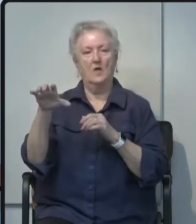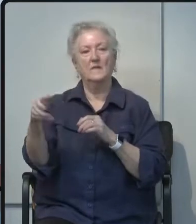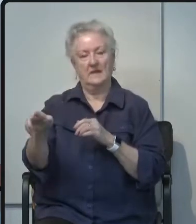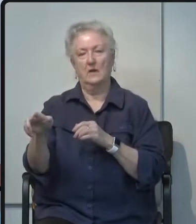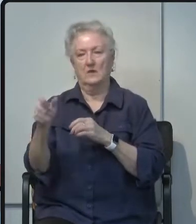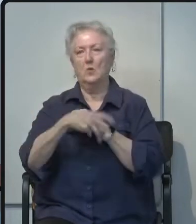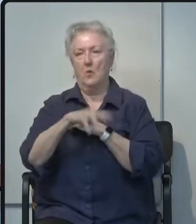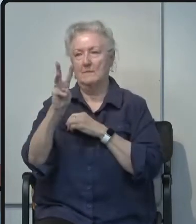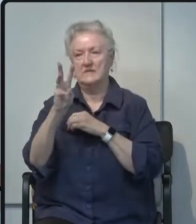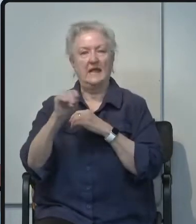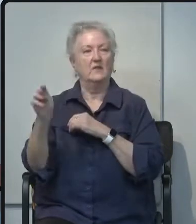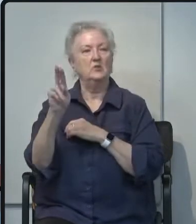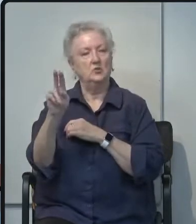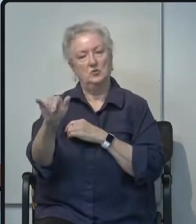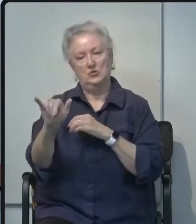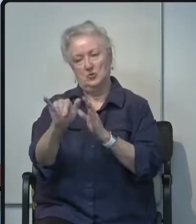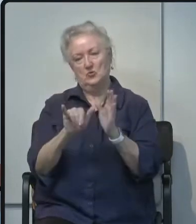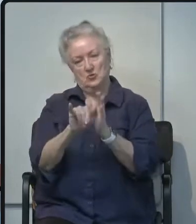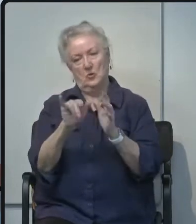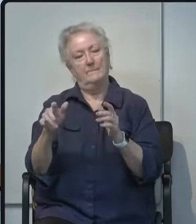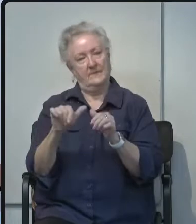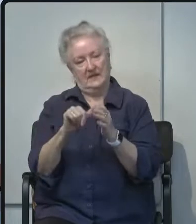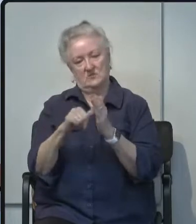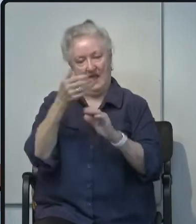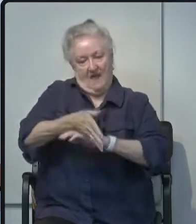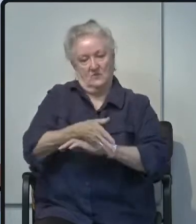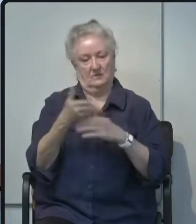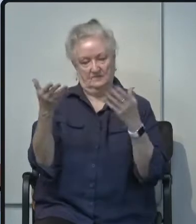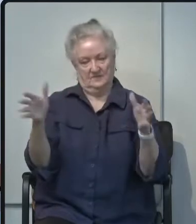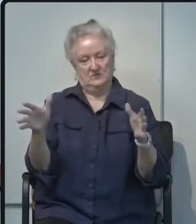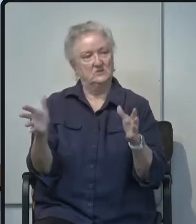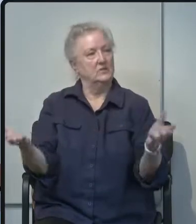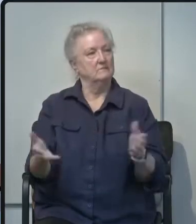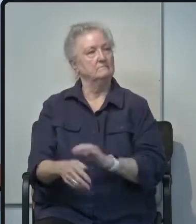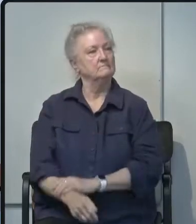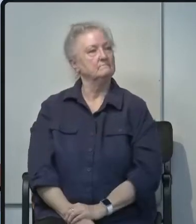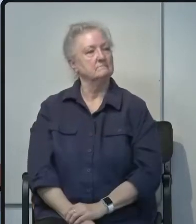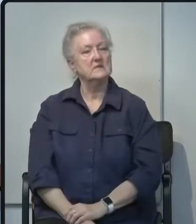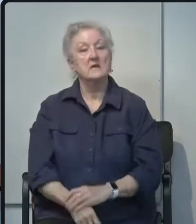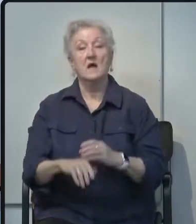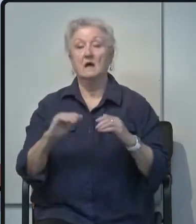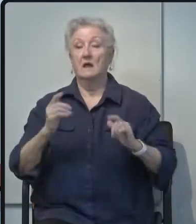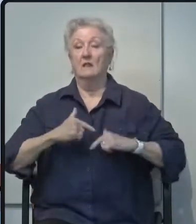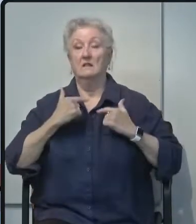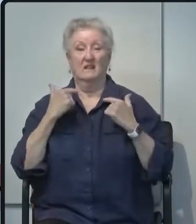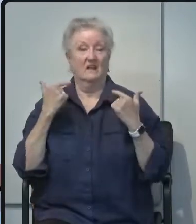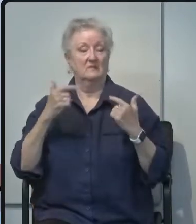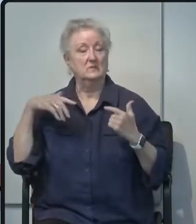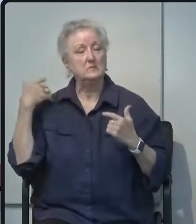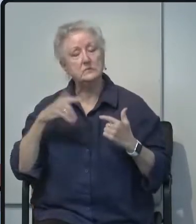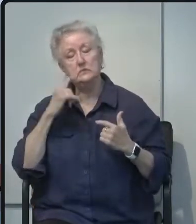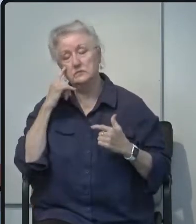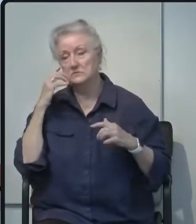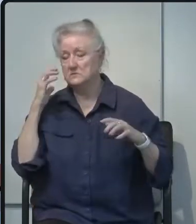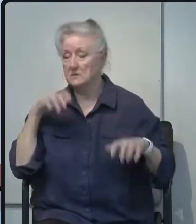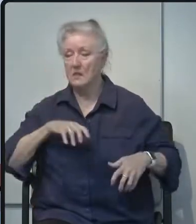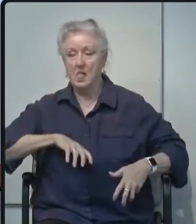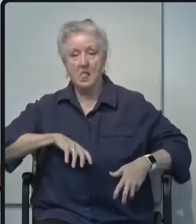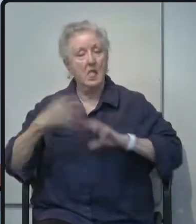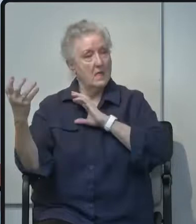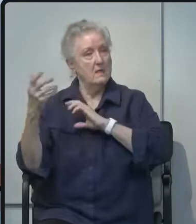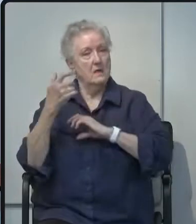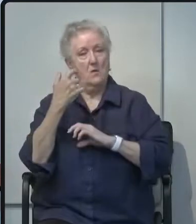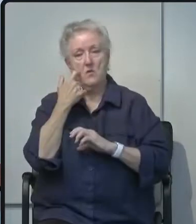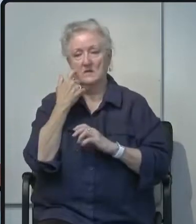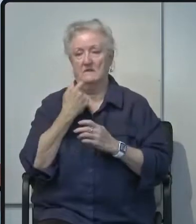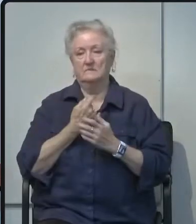page shortly after we conclude this press conference our lives have been so dramatically upended these past few